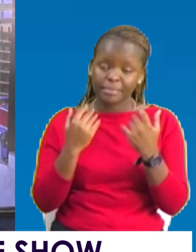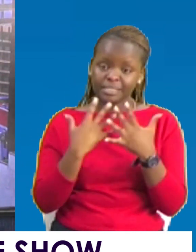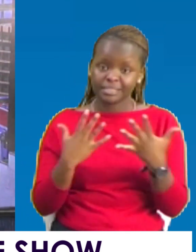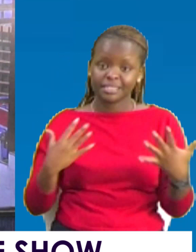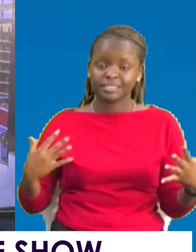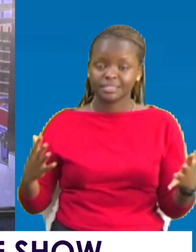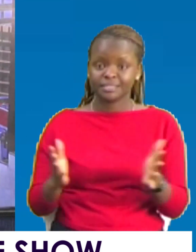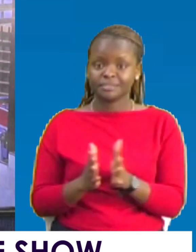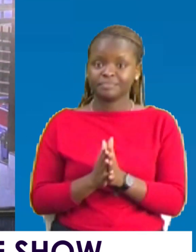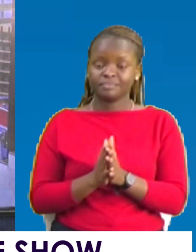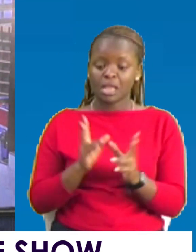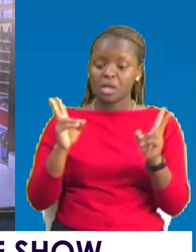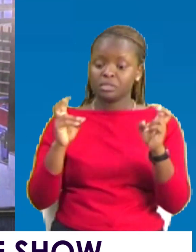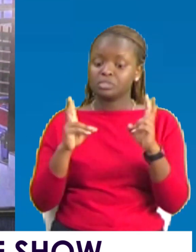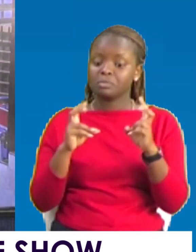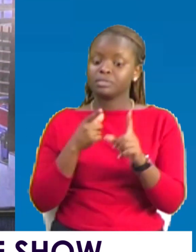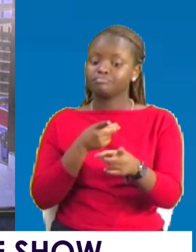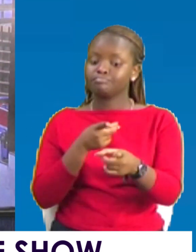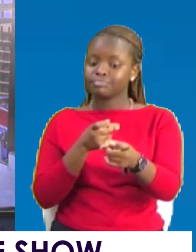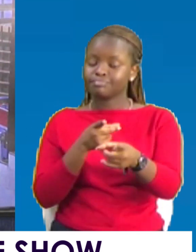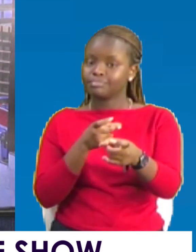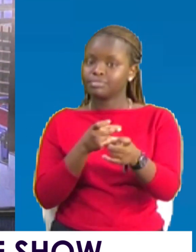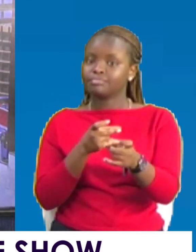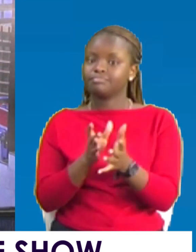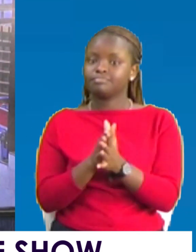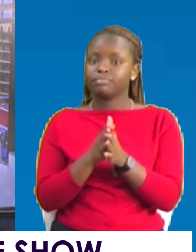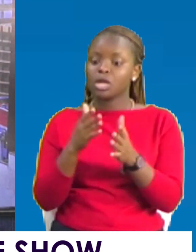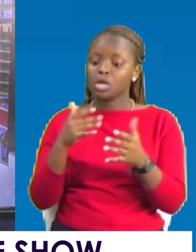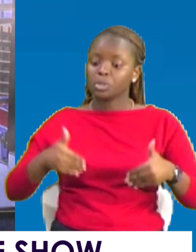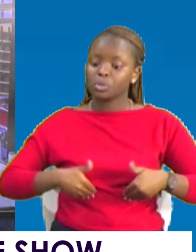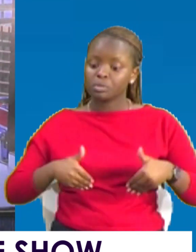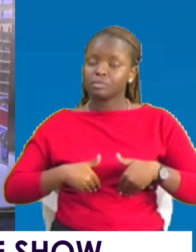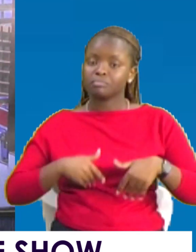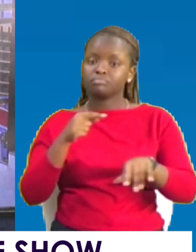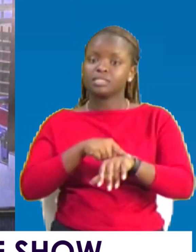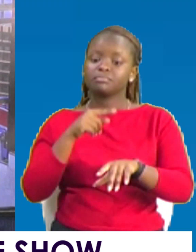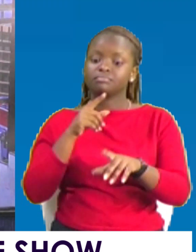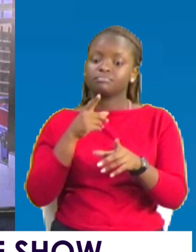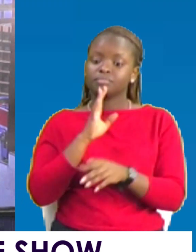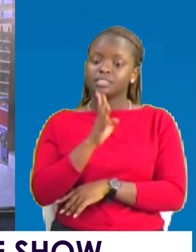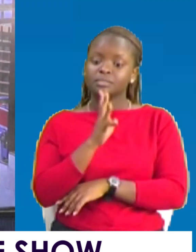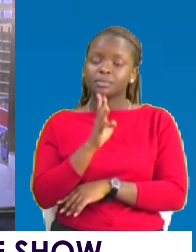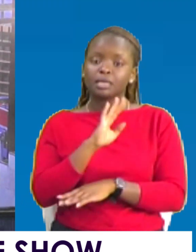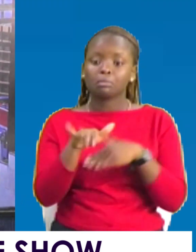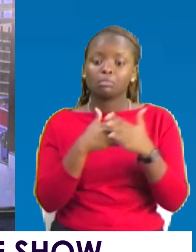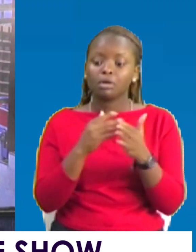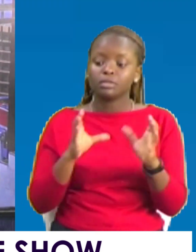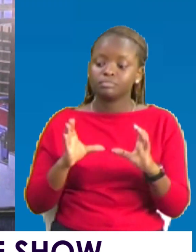This may be a topic that may be targeting the youths, but at the moment I'm speaking to all categories of people.